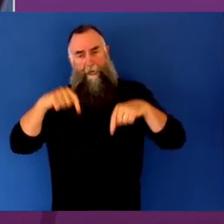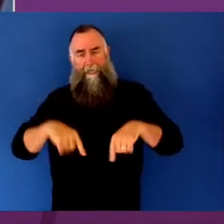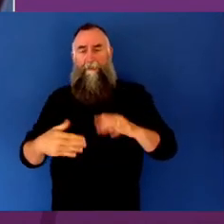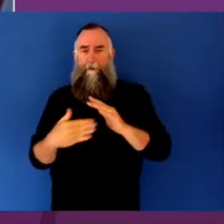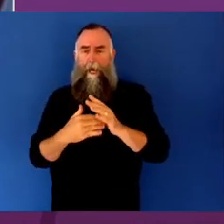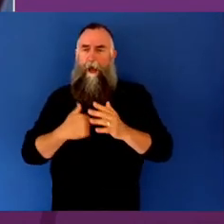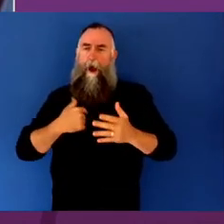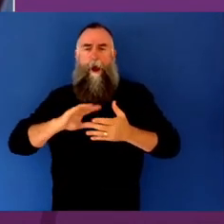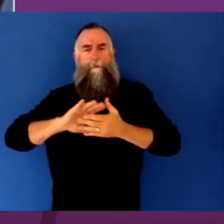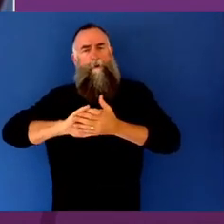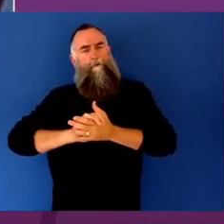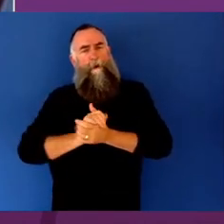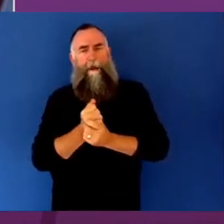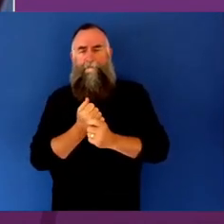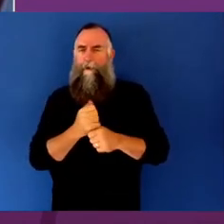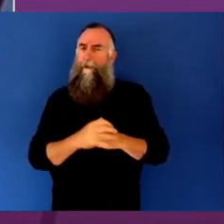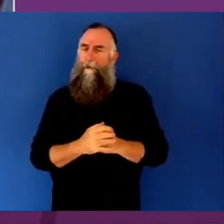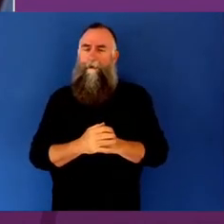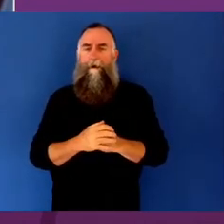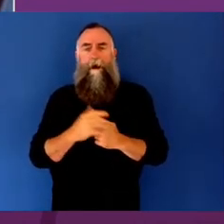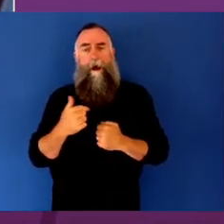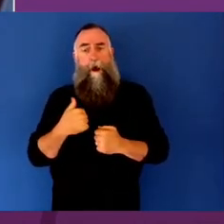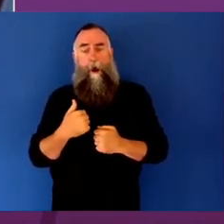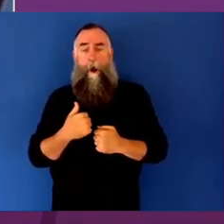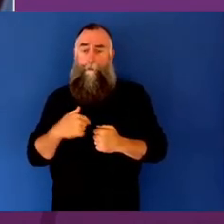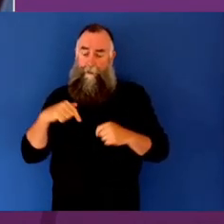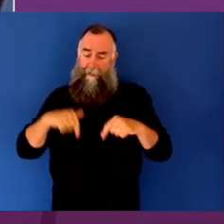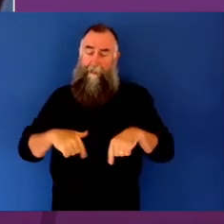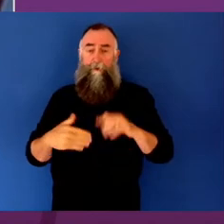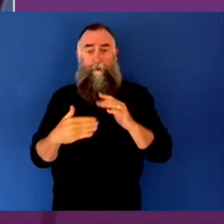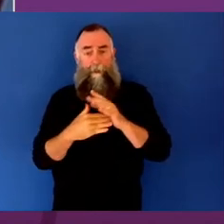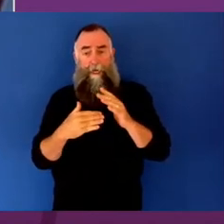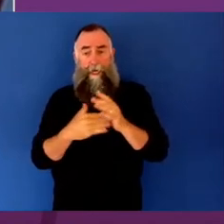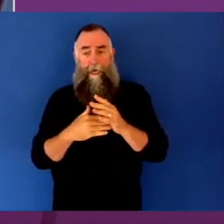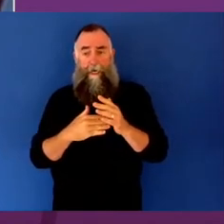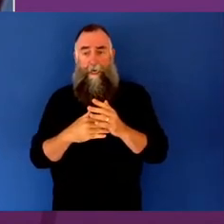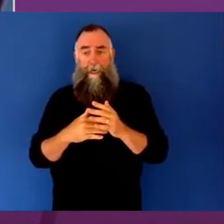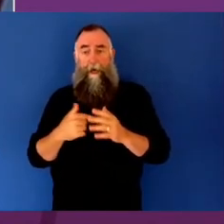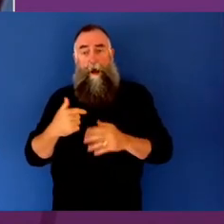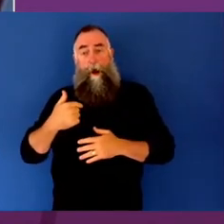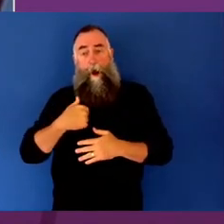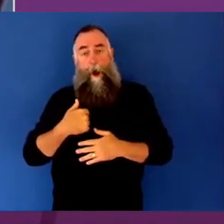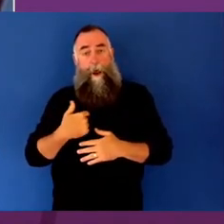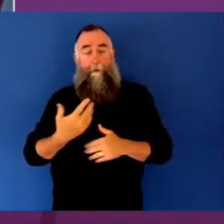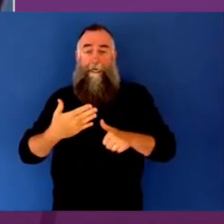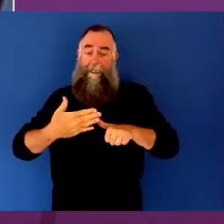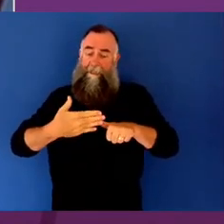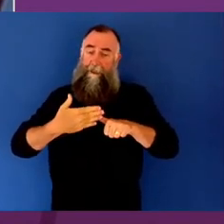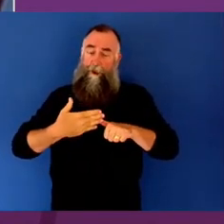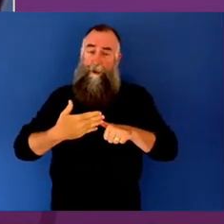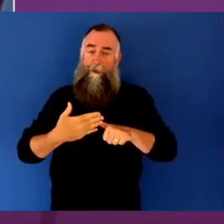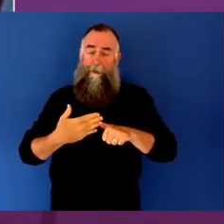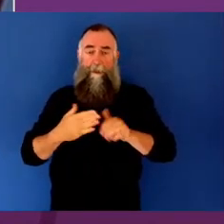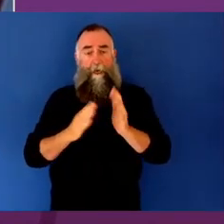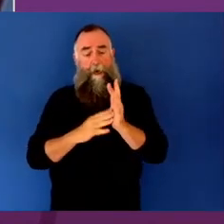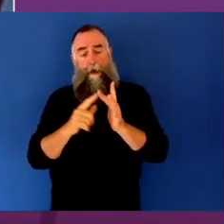Coming to you today as an Indigenous midwife, I could not be more honoured and privileged.